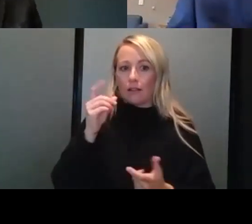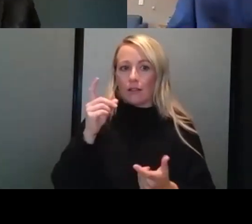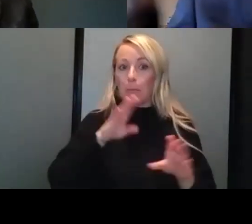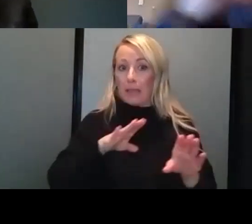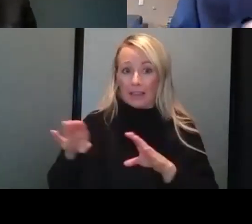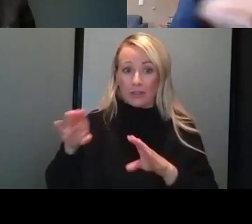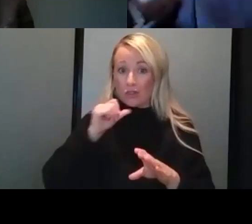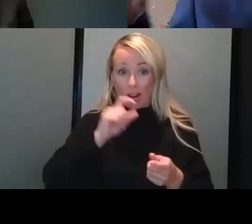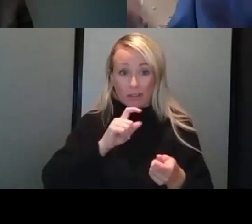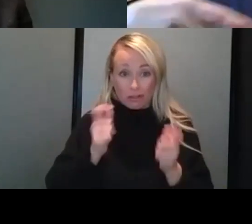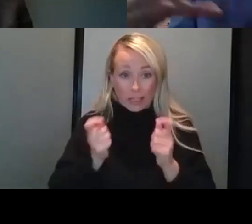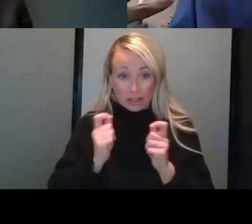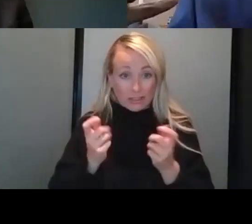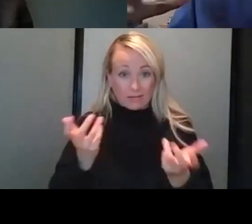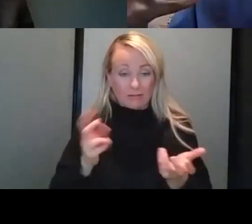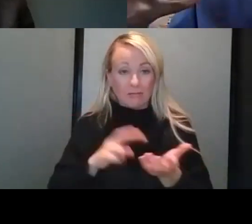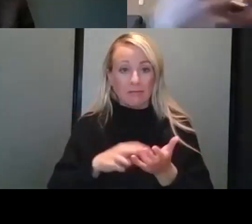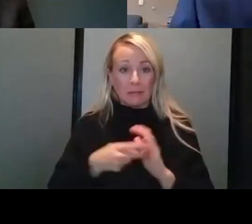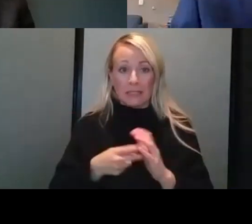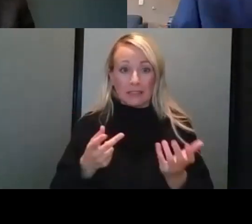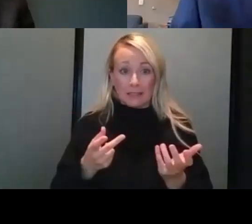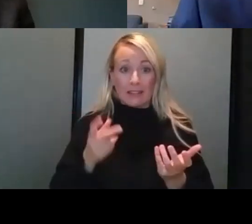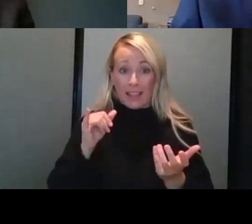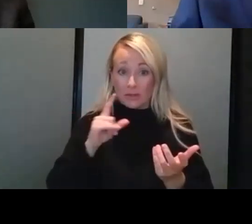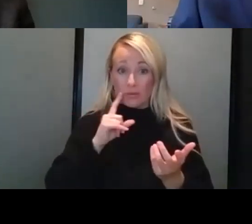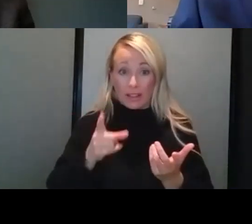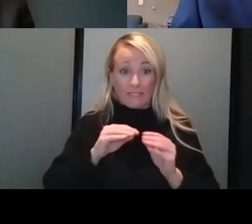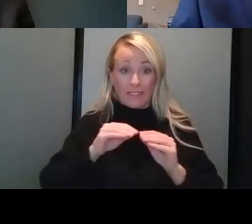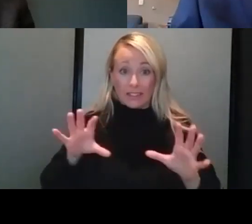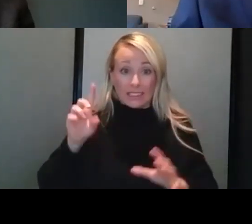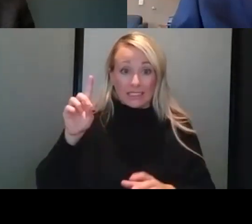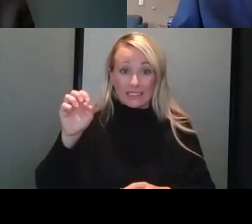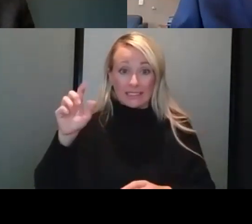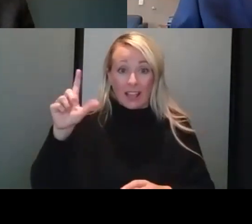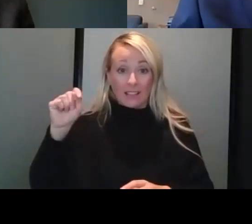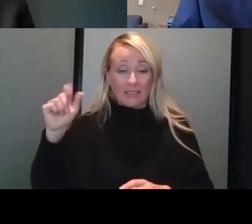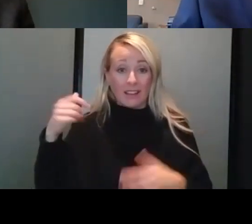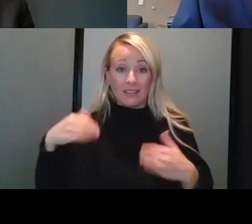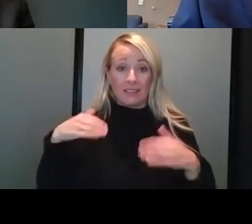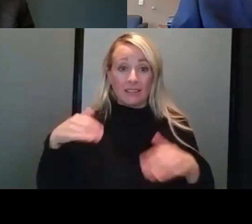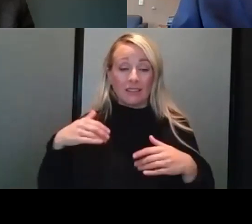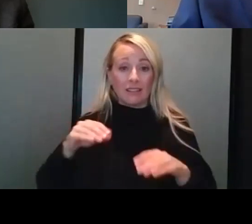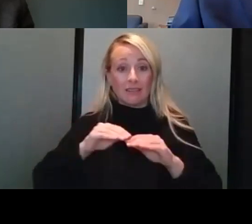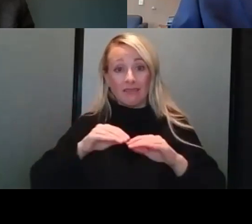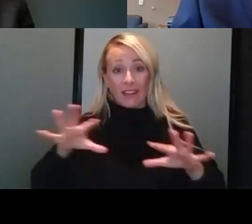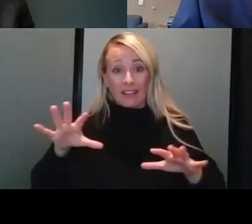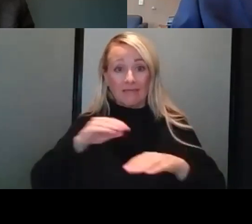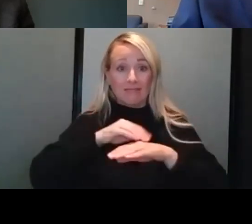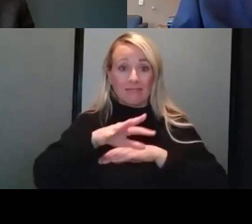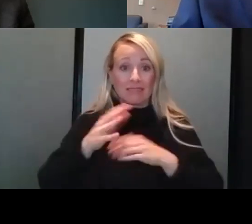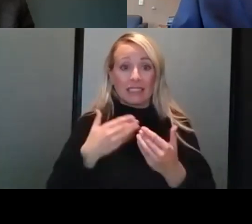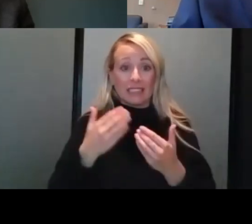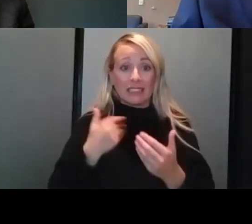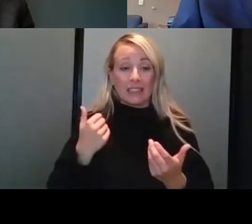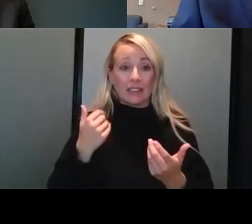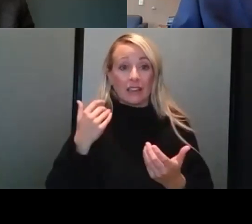changing. So, um, this is an infectious variant. Um, you know, initially we looked at, uh, this could peak out like the